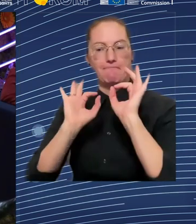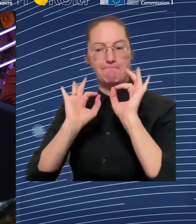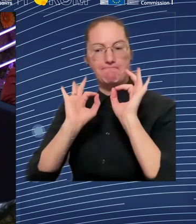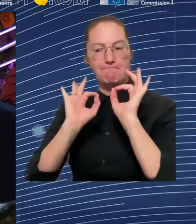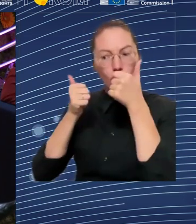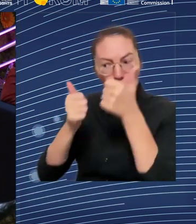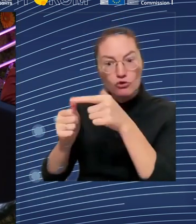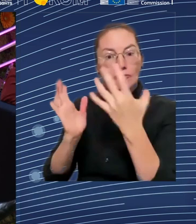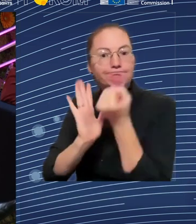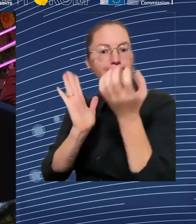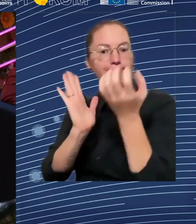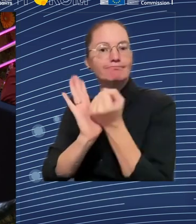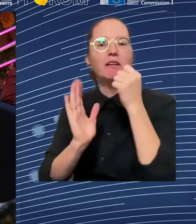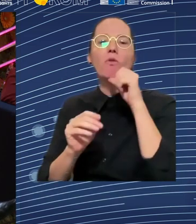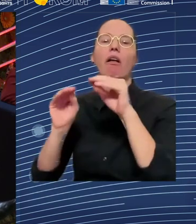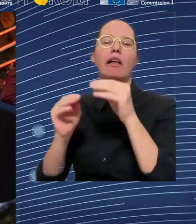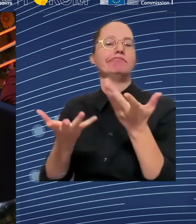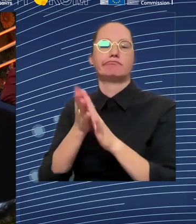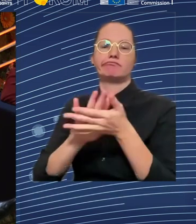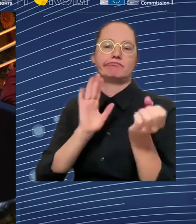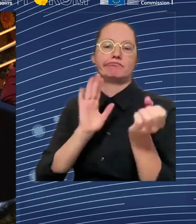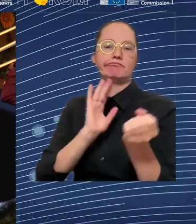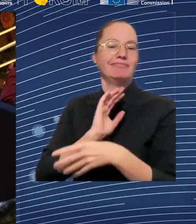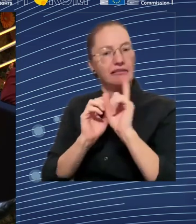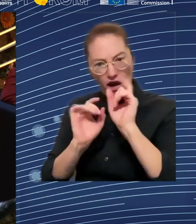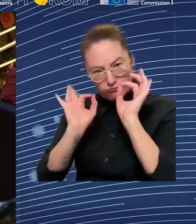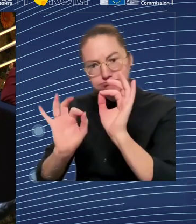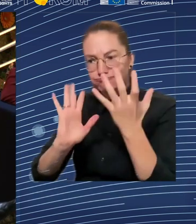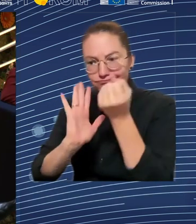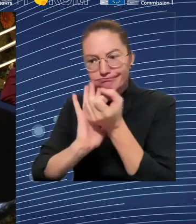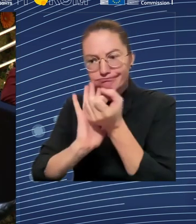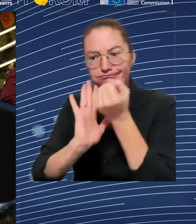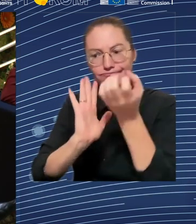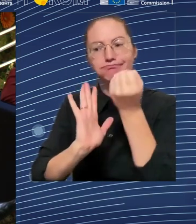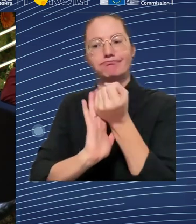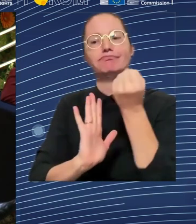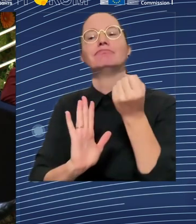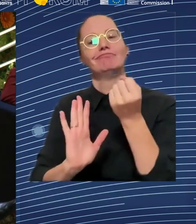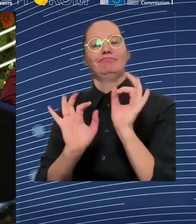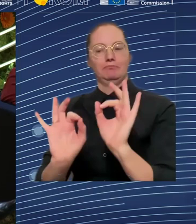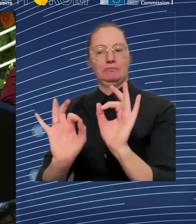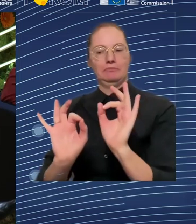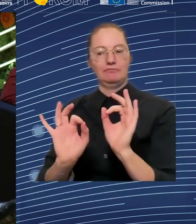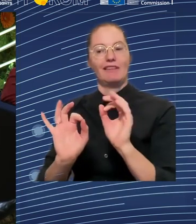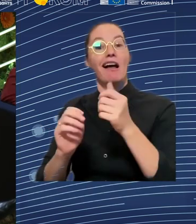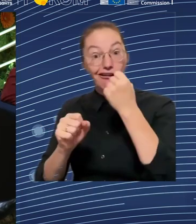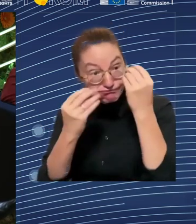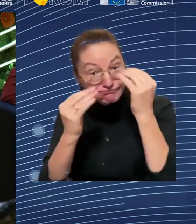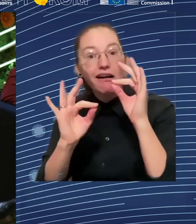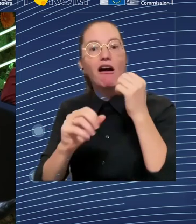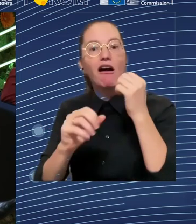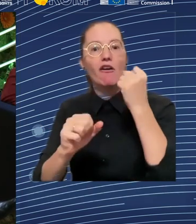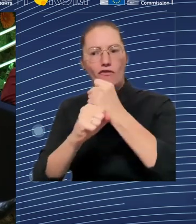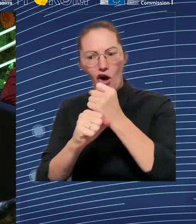control over their training decisions. But there's been a plethora of training programs, some that may not be useful, some that